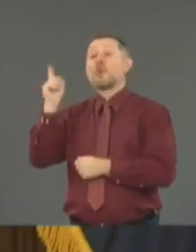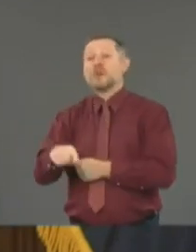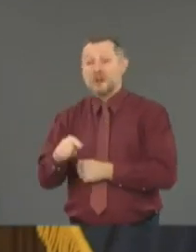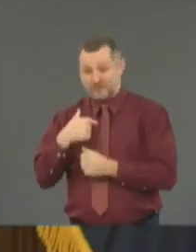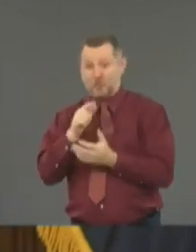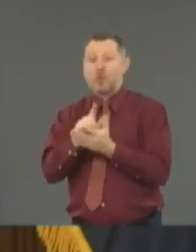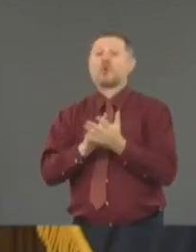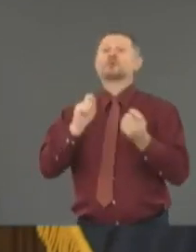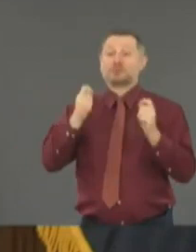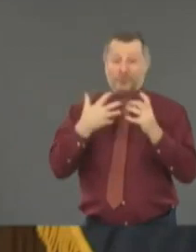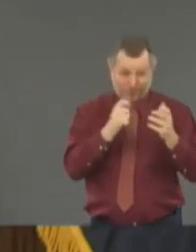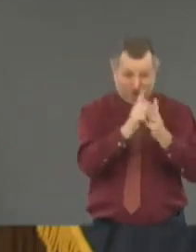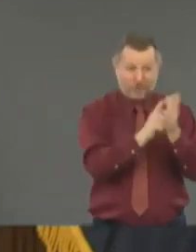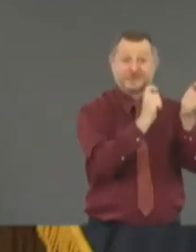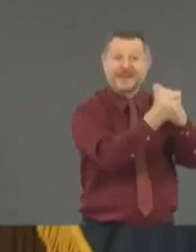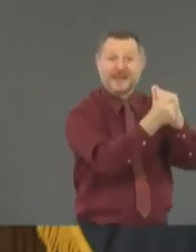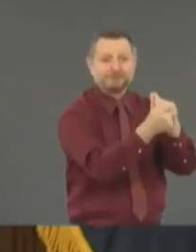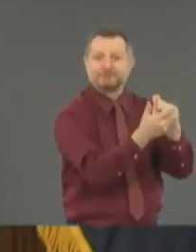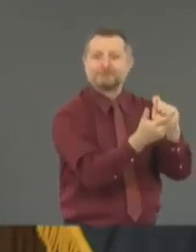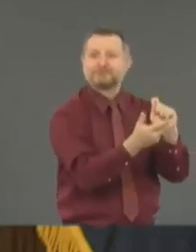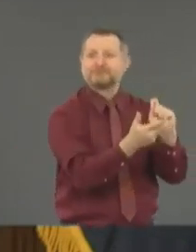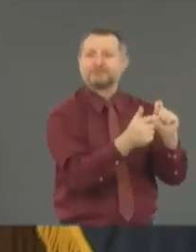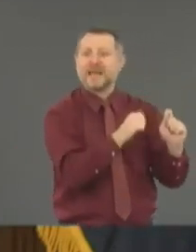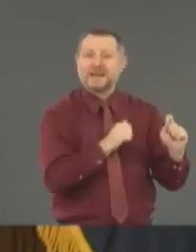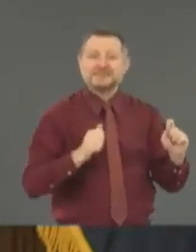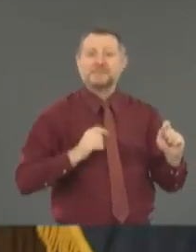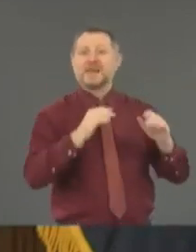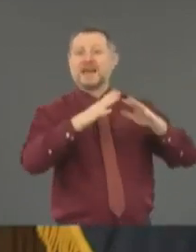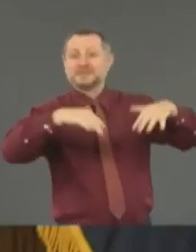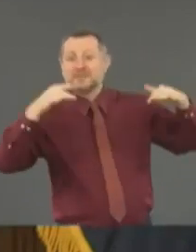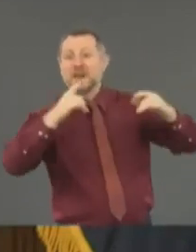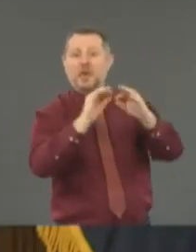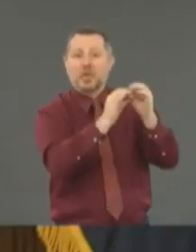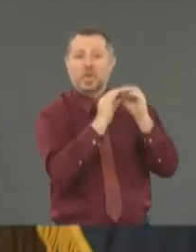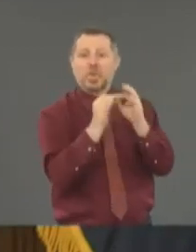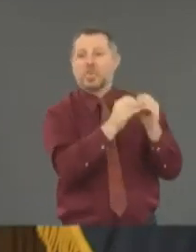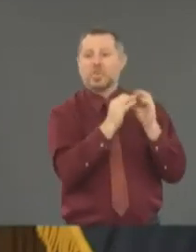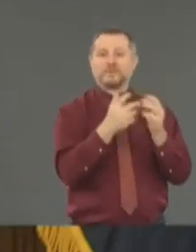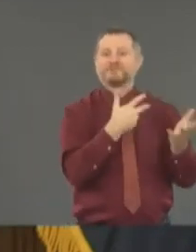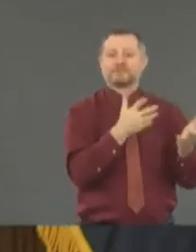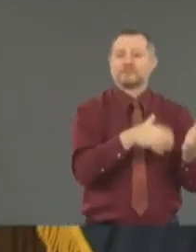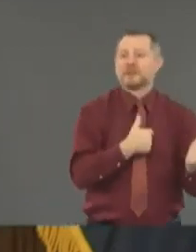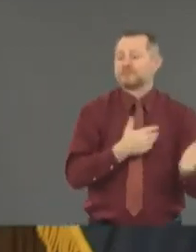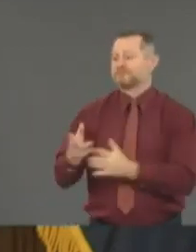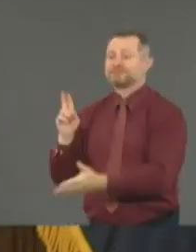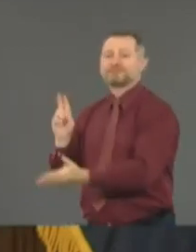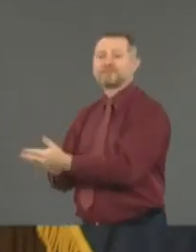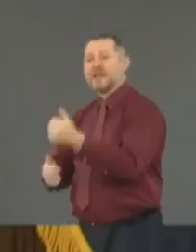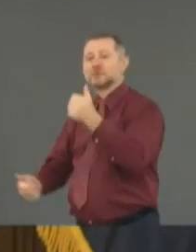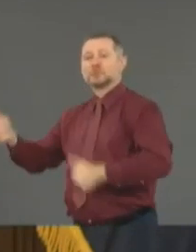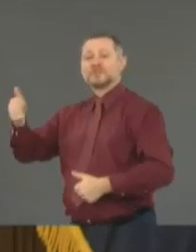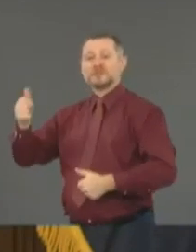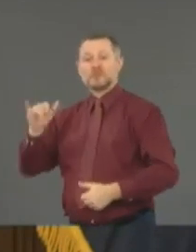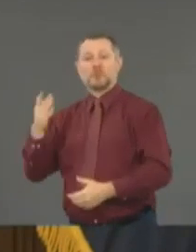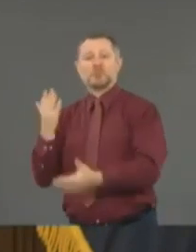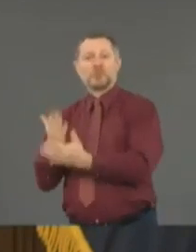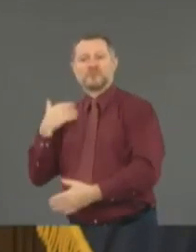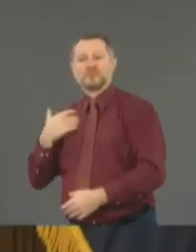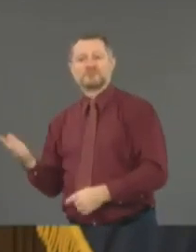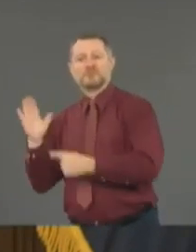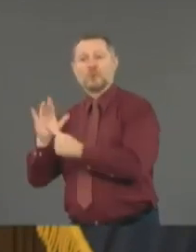which sort of vindicates this whole movement, right, that's out there. Even in New York,